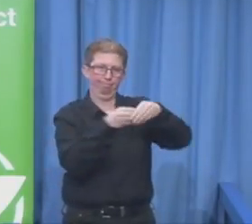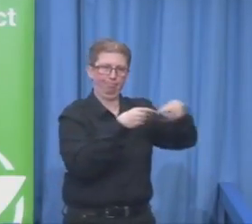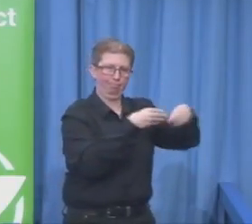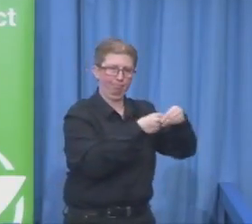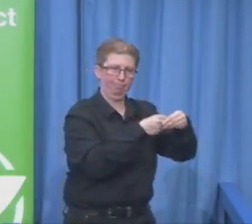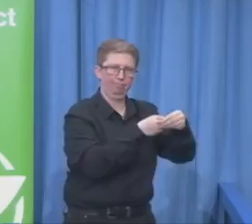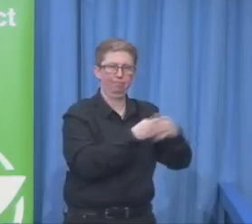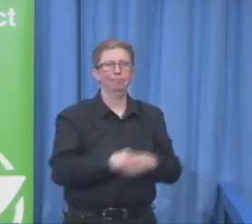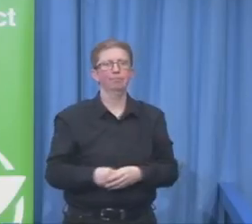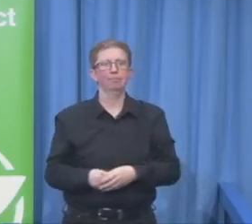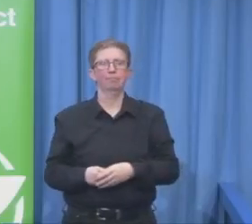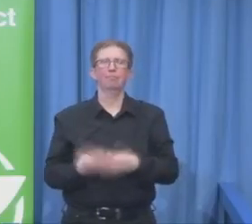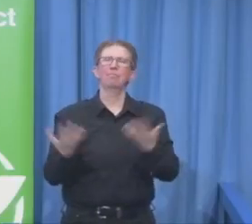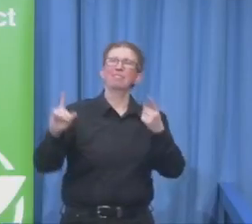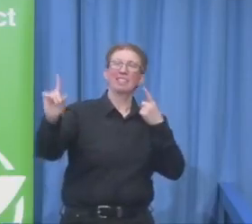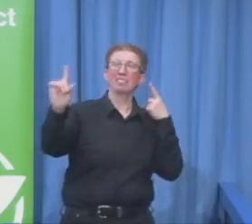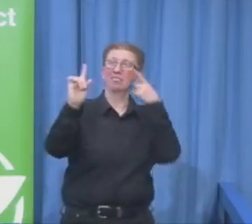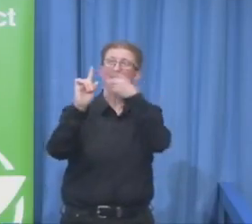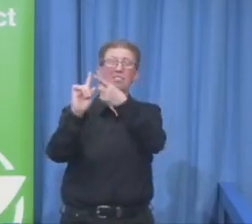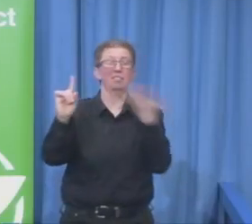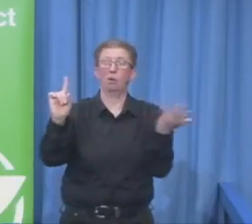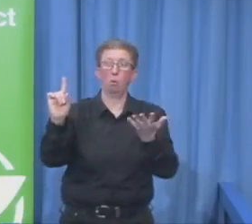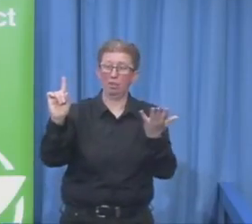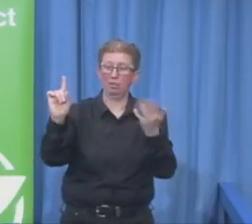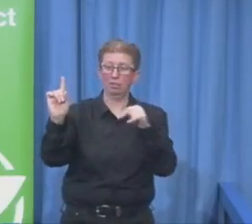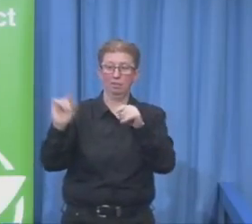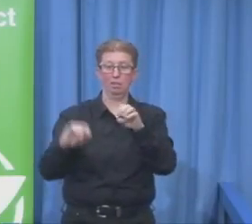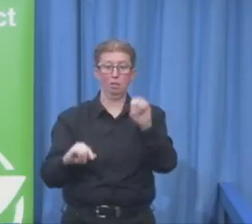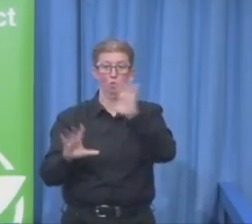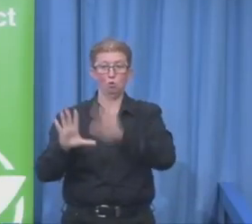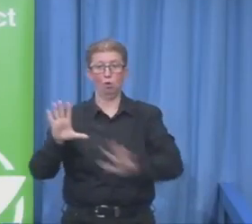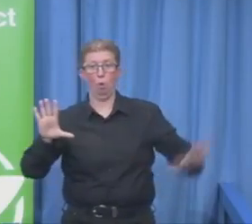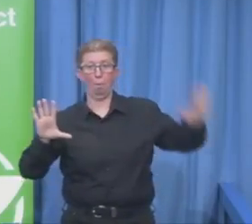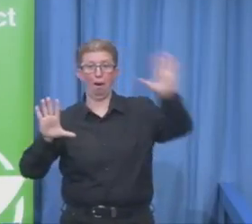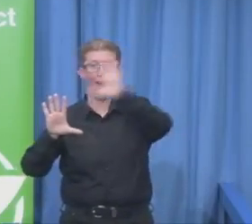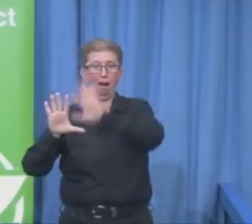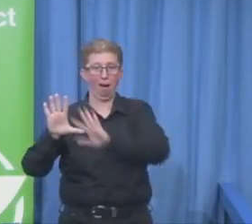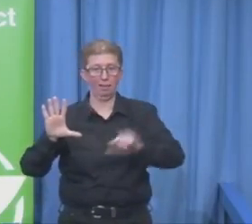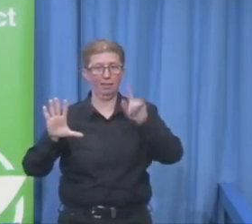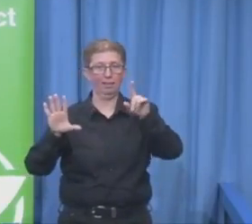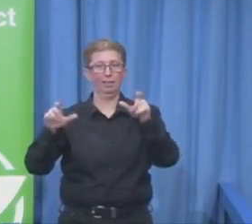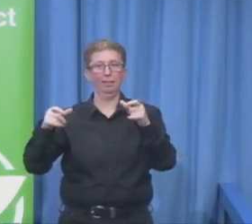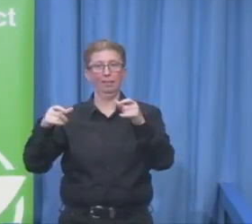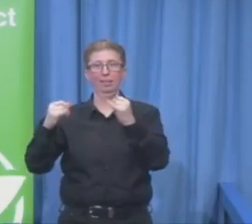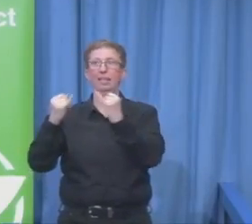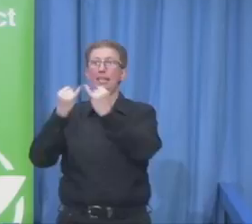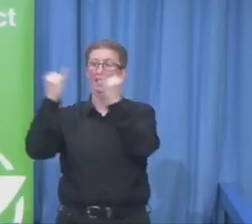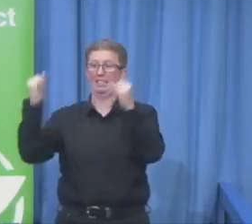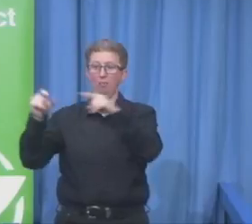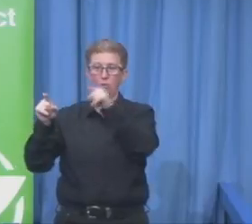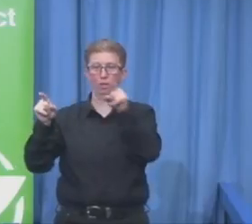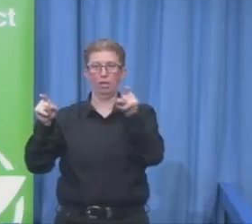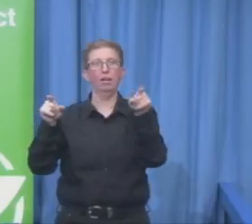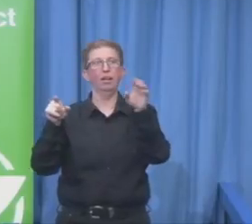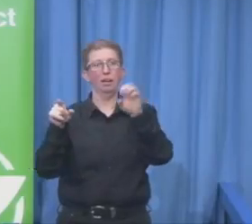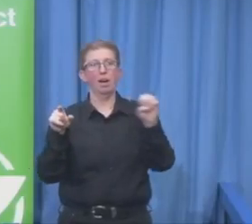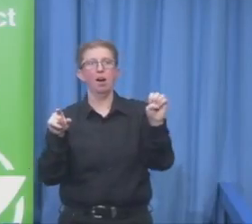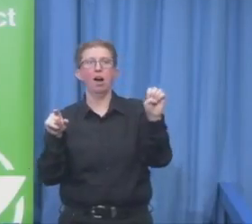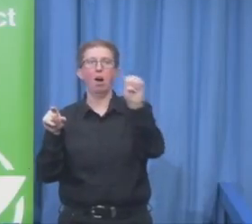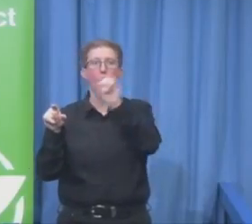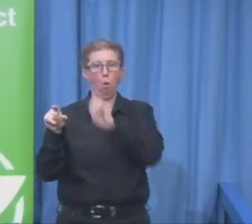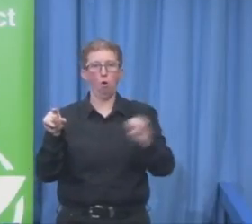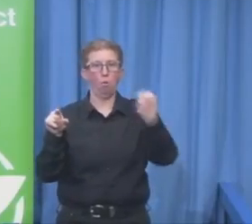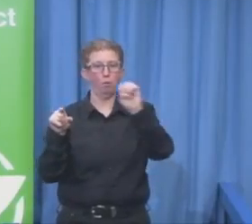European institutions within the European Union. We also seek to influence the Council of Europe and